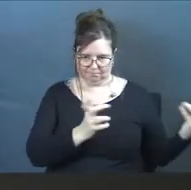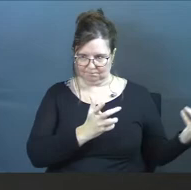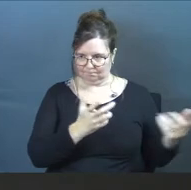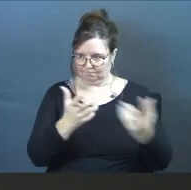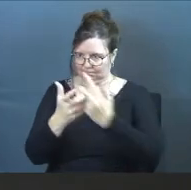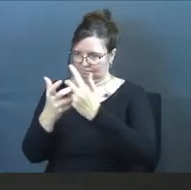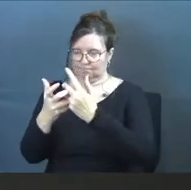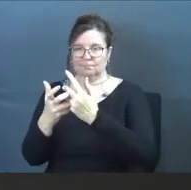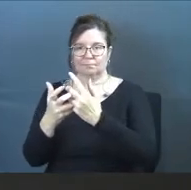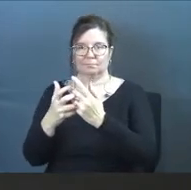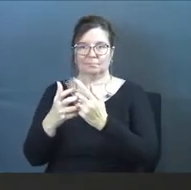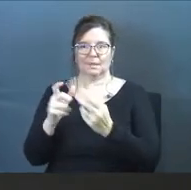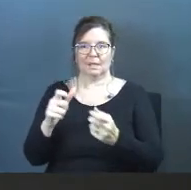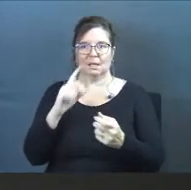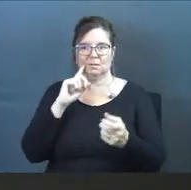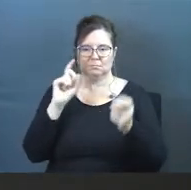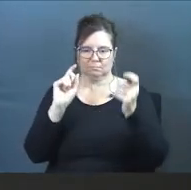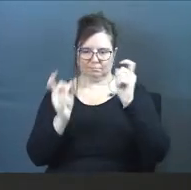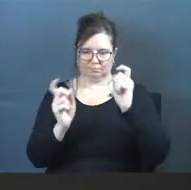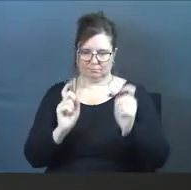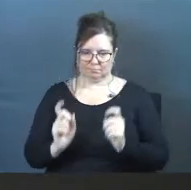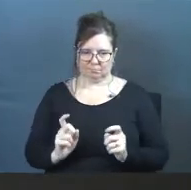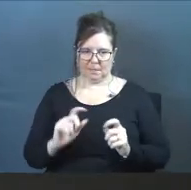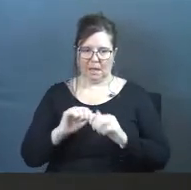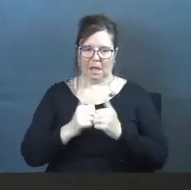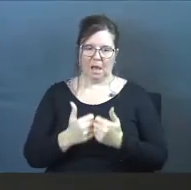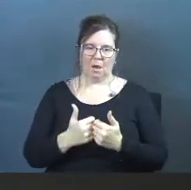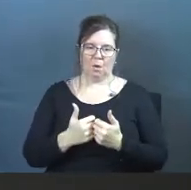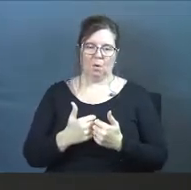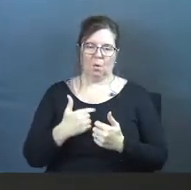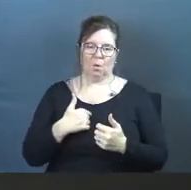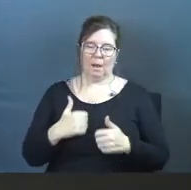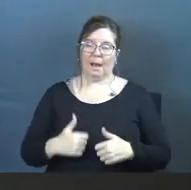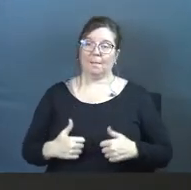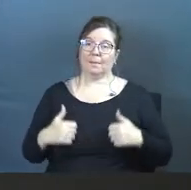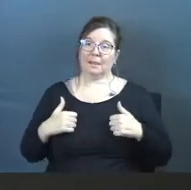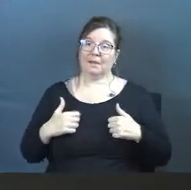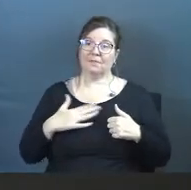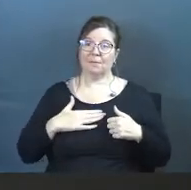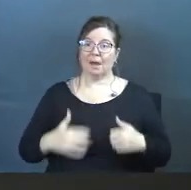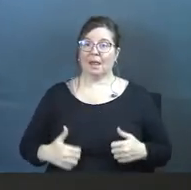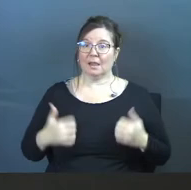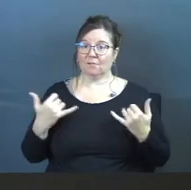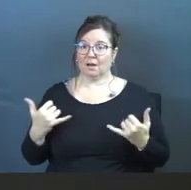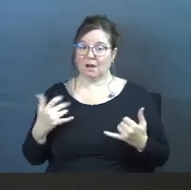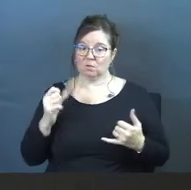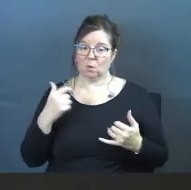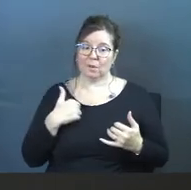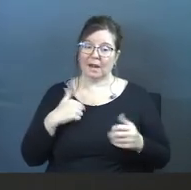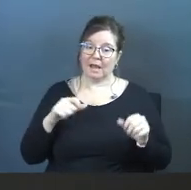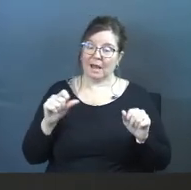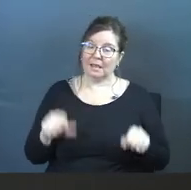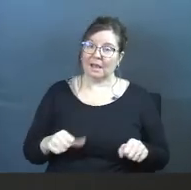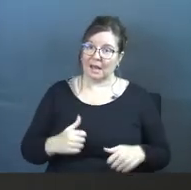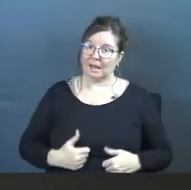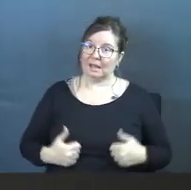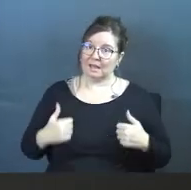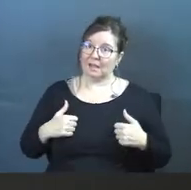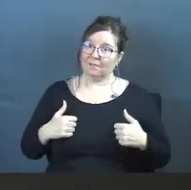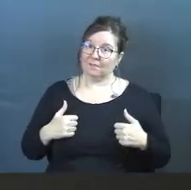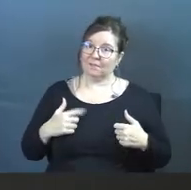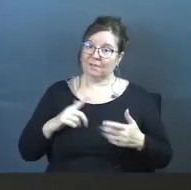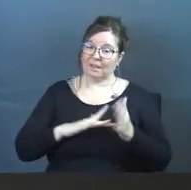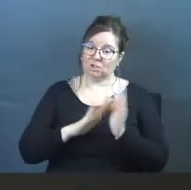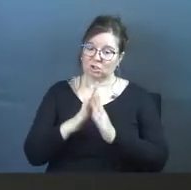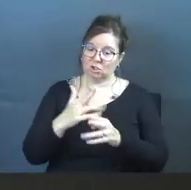ideology on certain things. I probably need to reframework how I'm living my life right now, so that I can live the